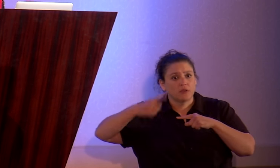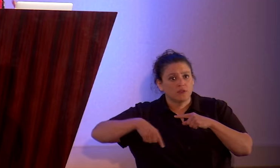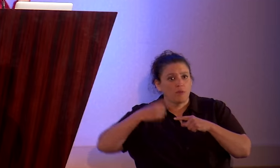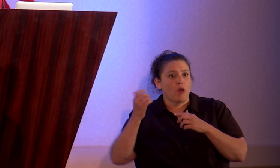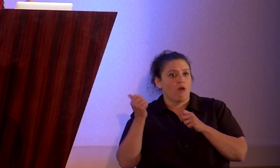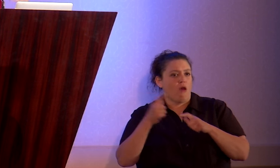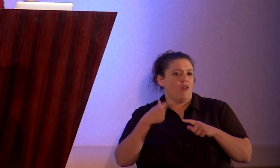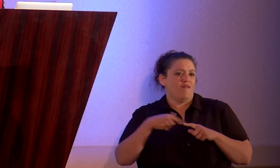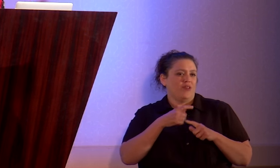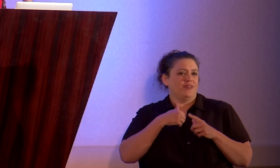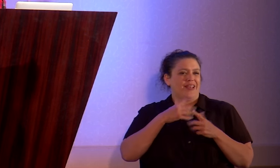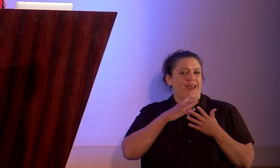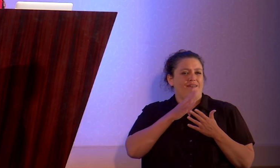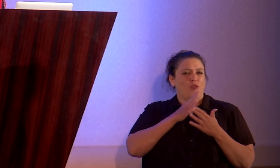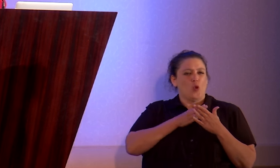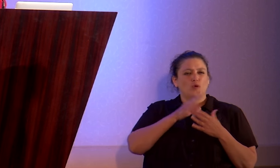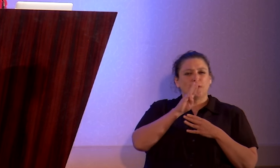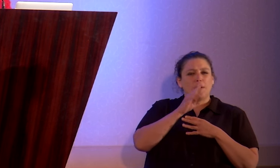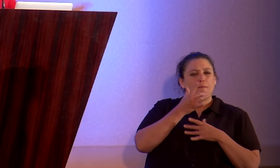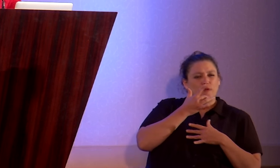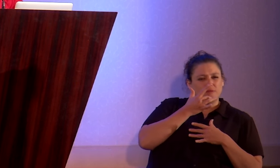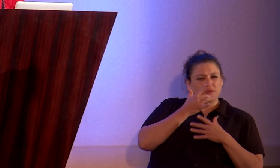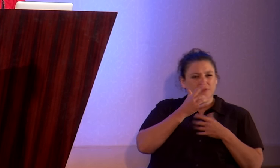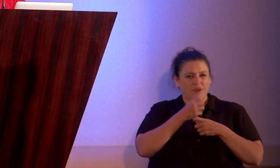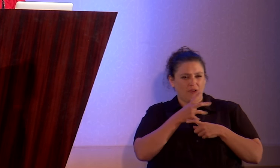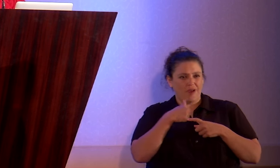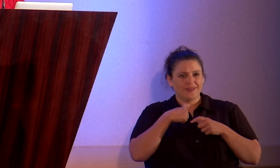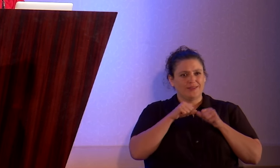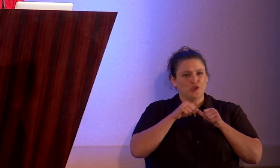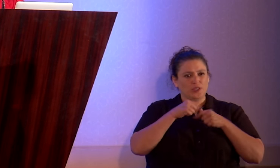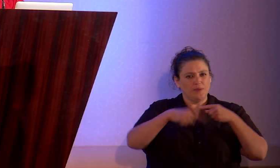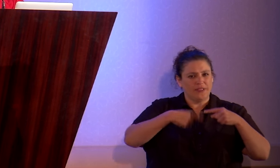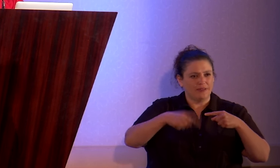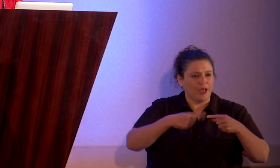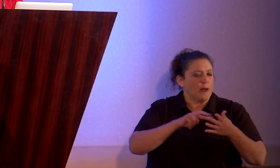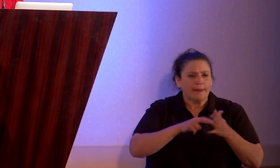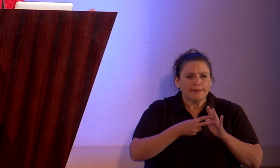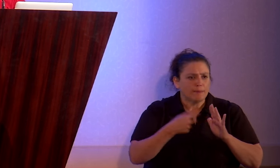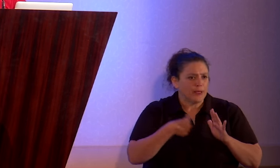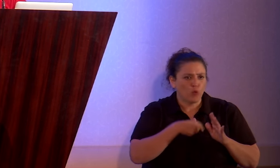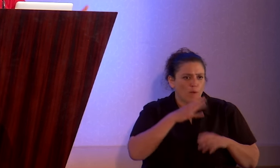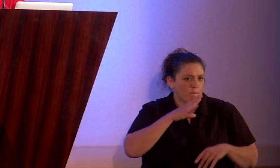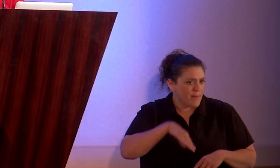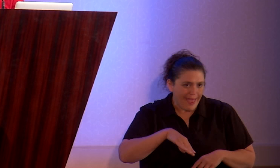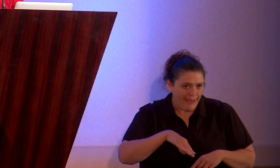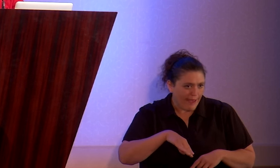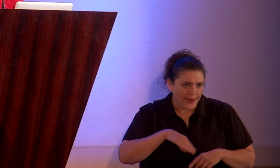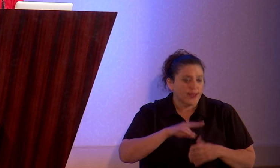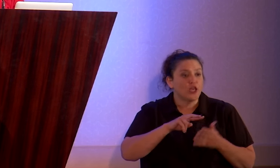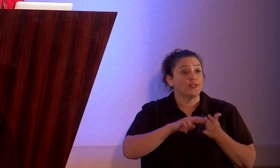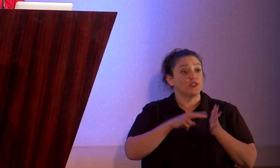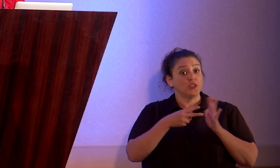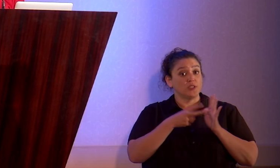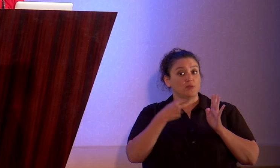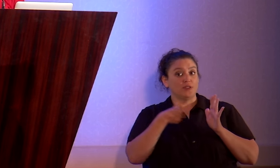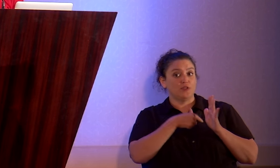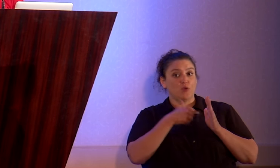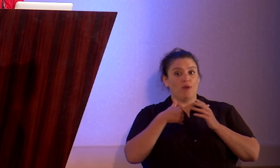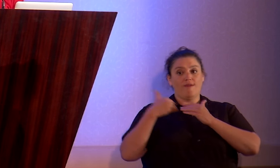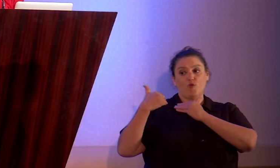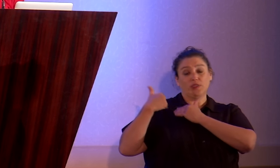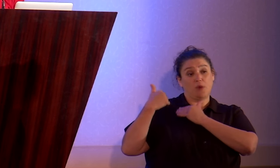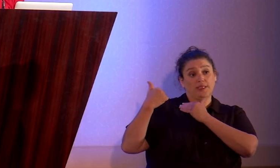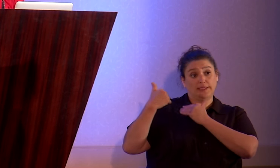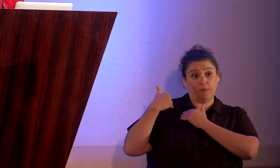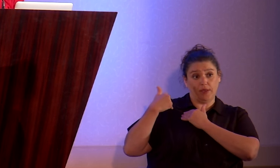biases that keep these cycles going. And that doesn't make us bad people. What it does mean is that we have the responsibility